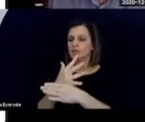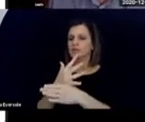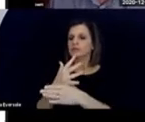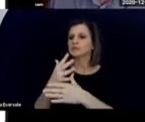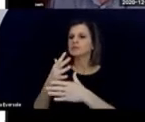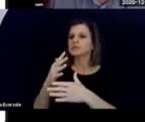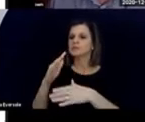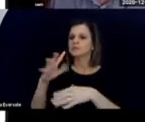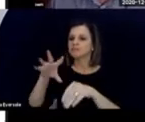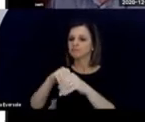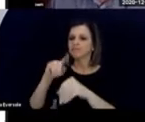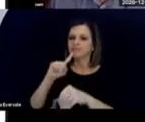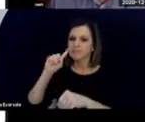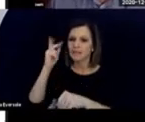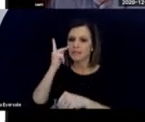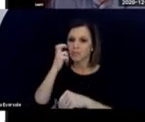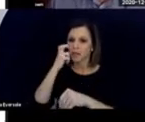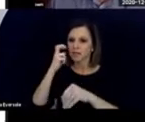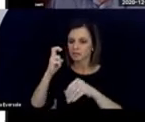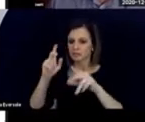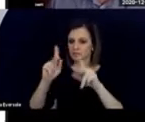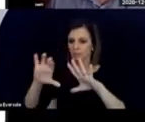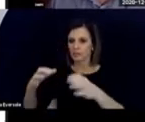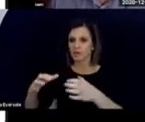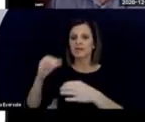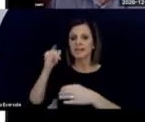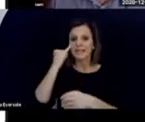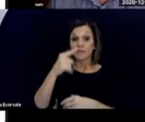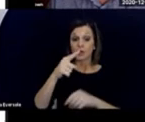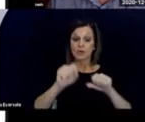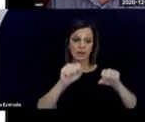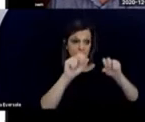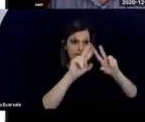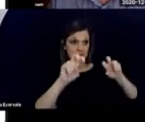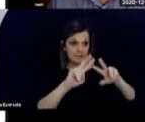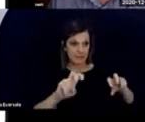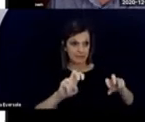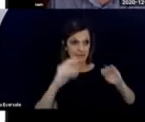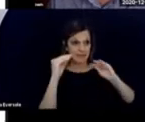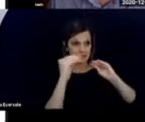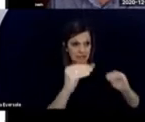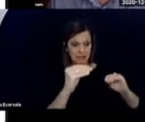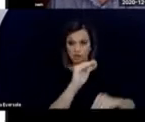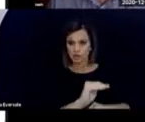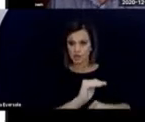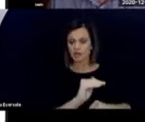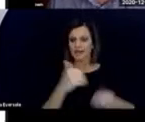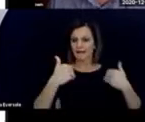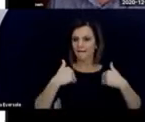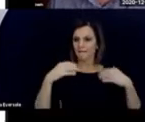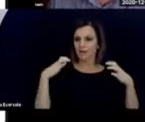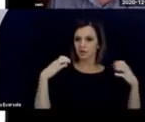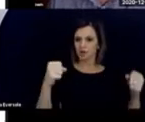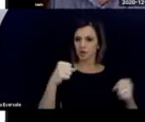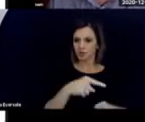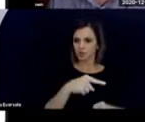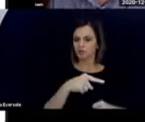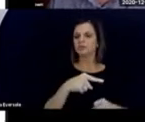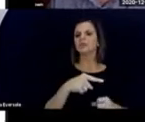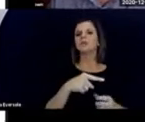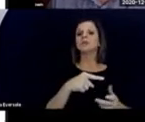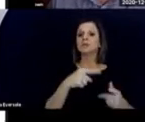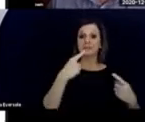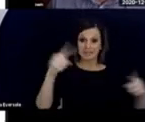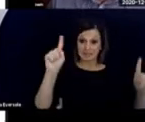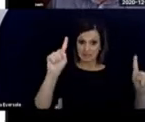And I think if you can assess and teach a child with charge syndrome successfully, you'll